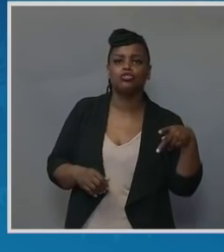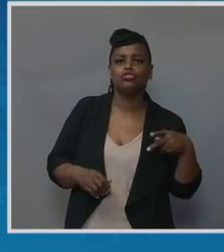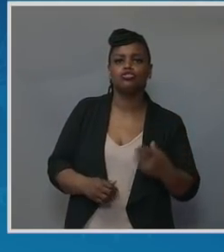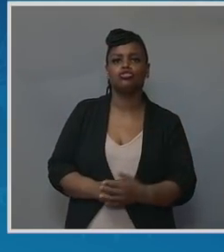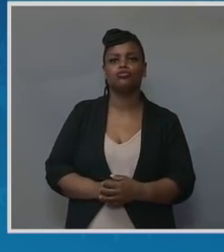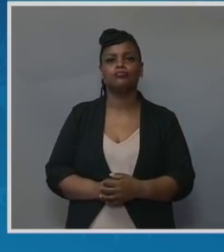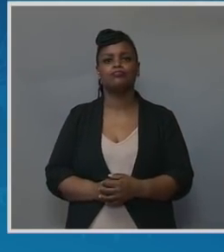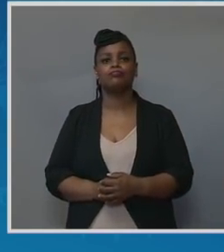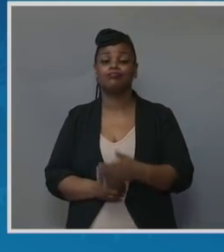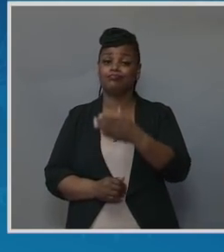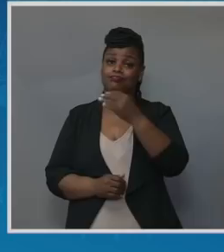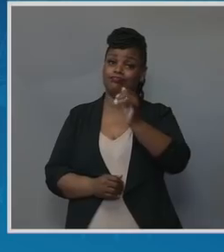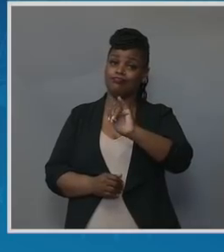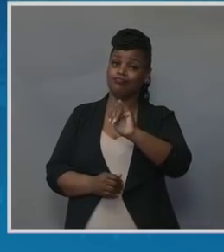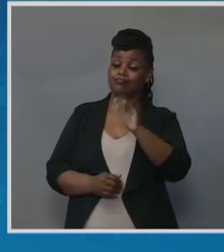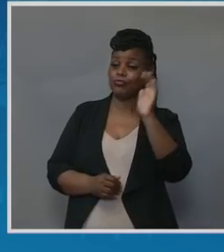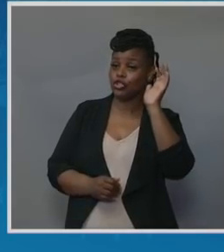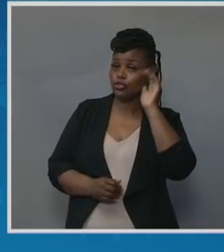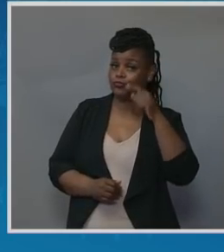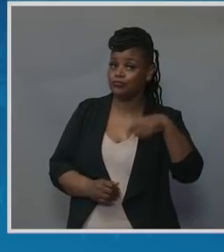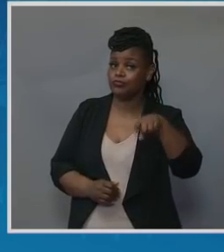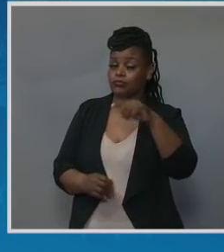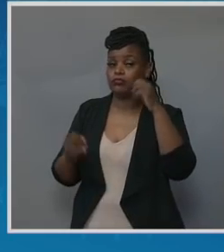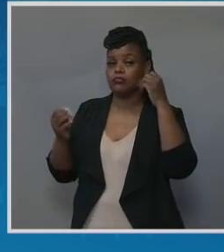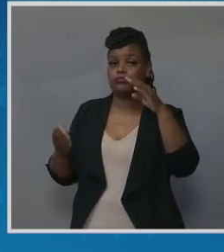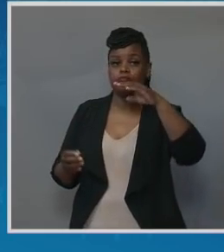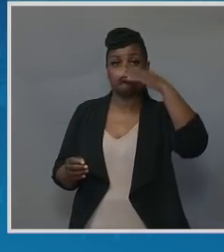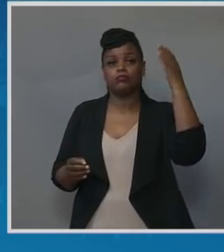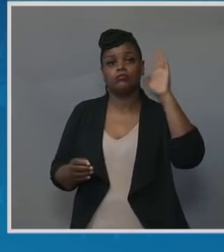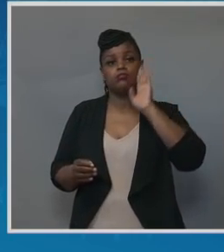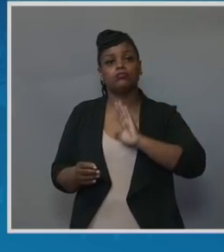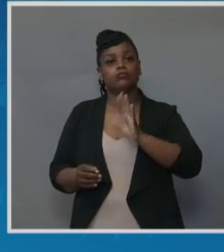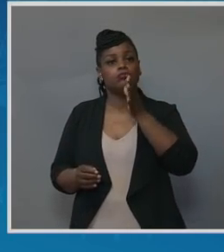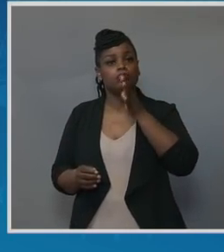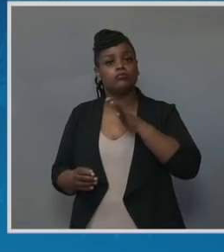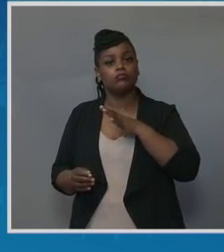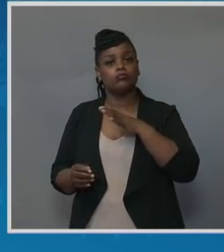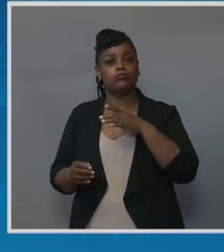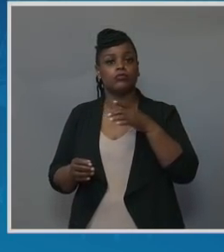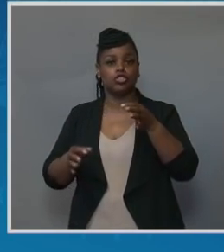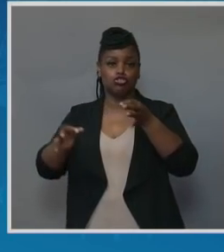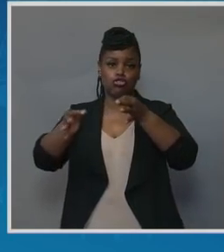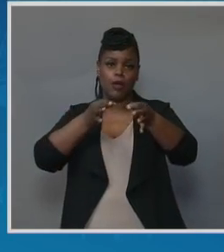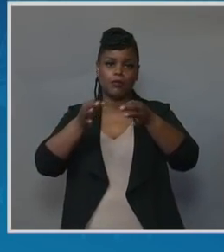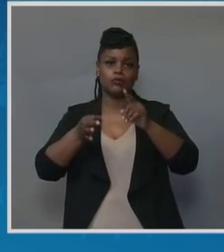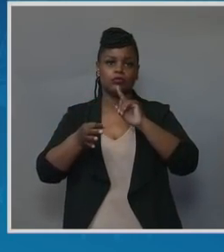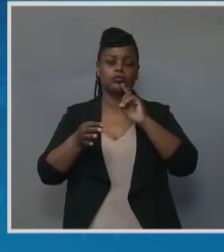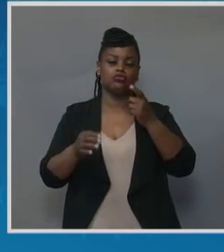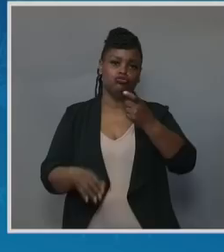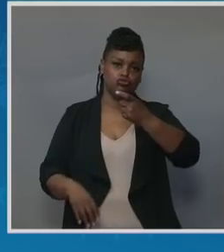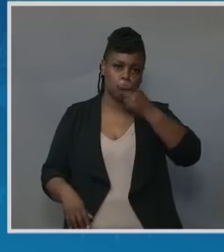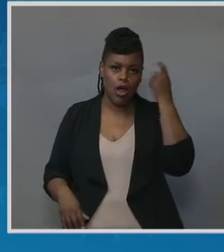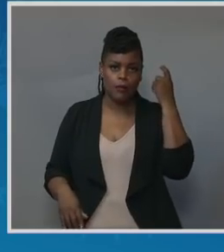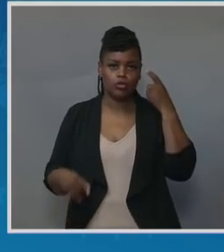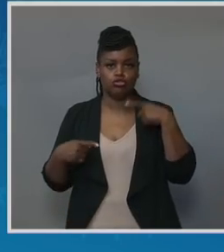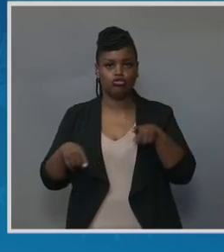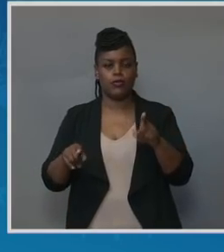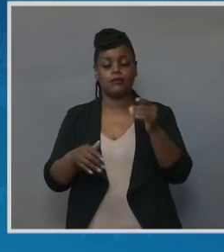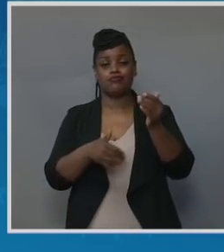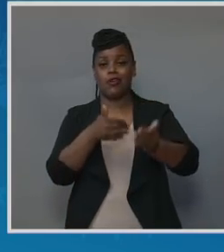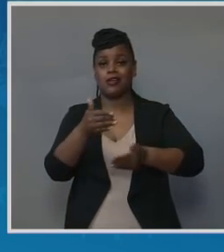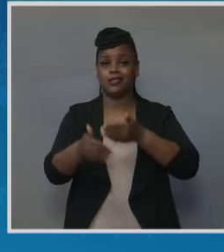And as you've heard, many black and brown women describe profound trauma during the labor and delivery experience,